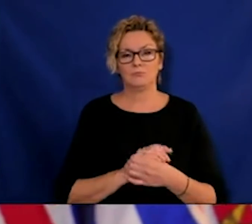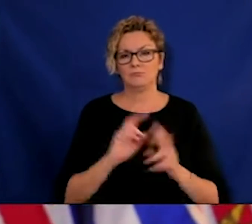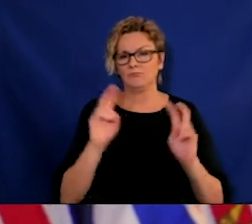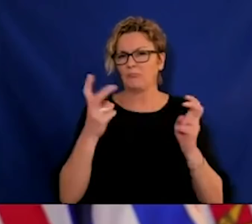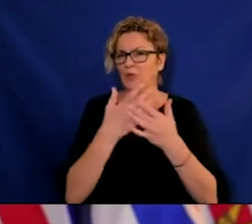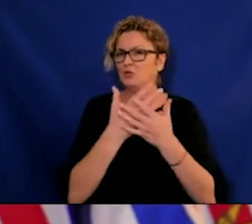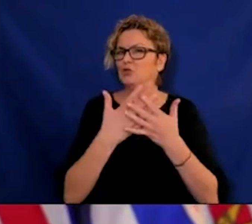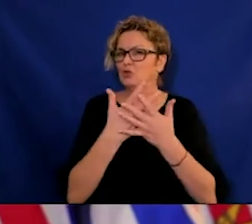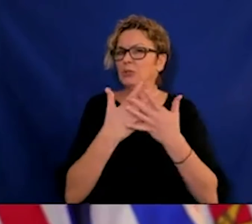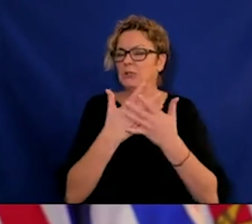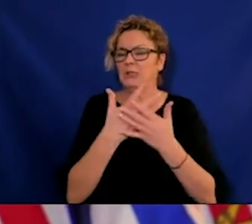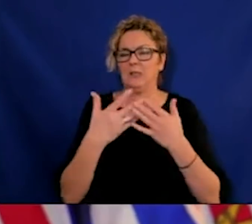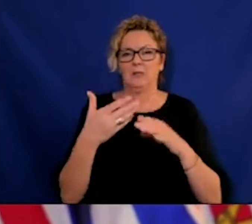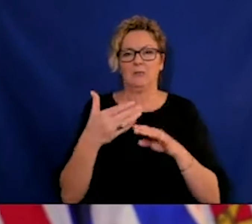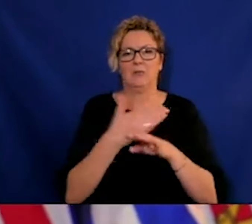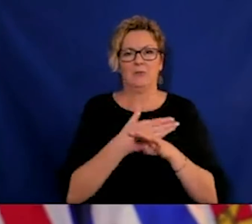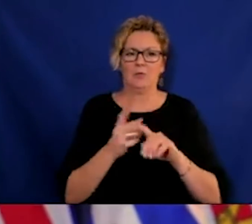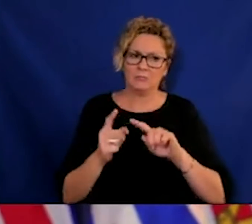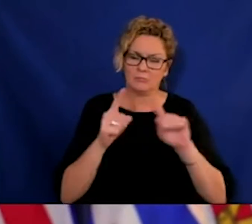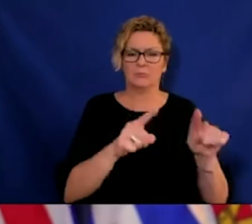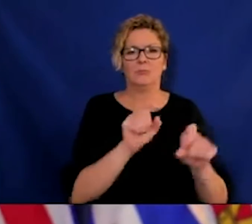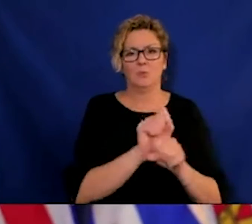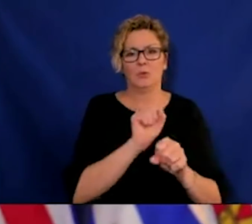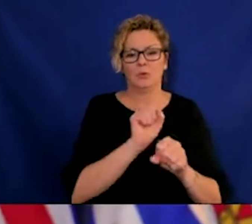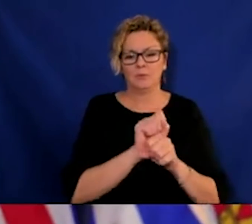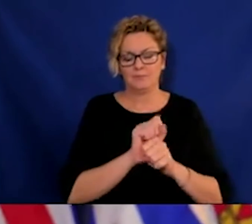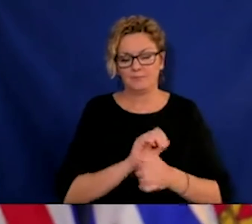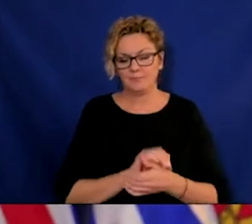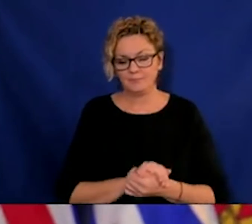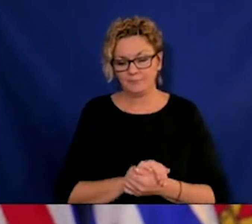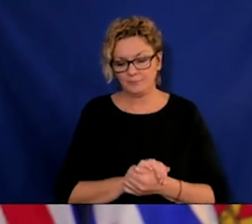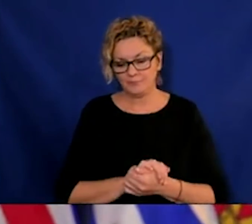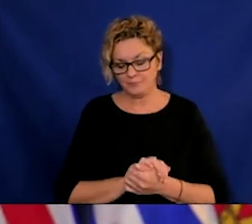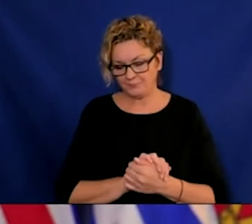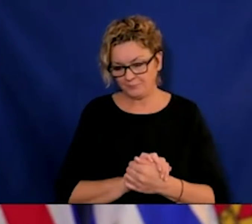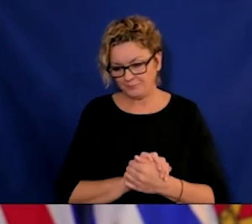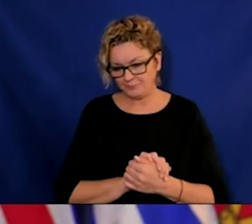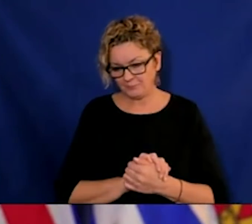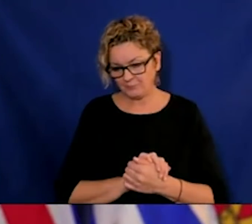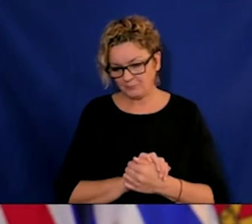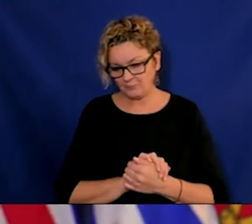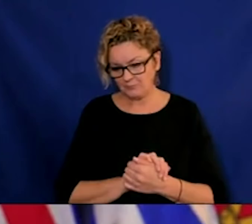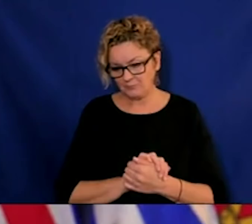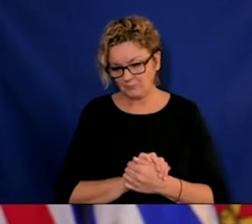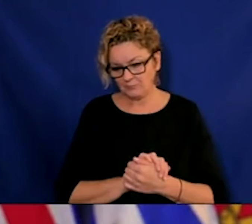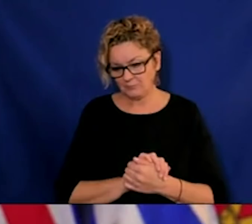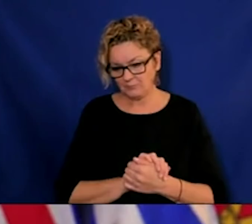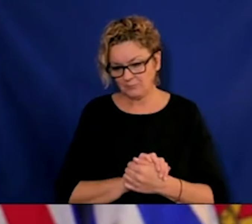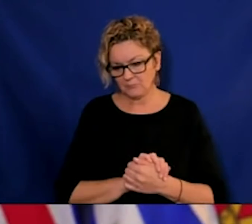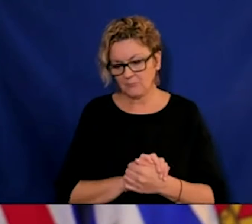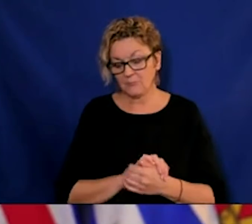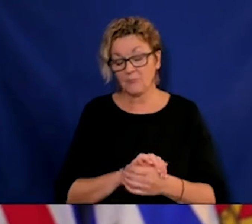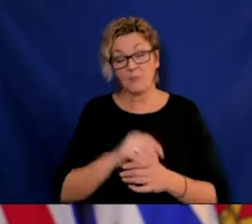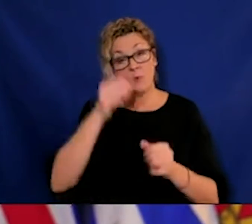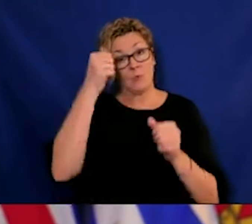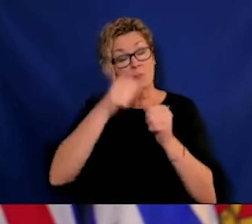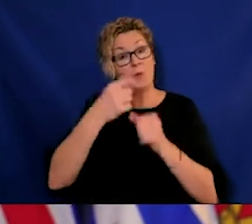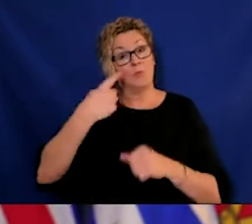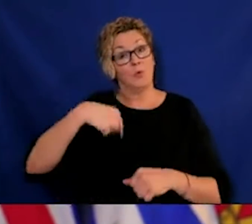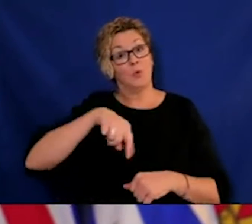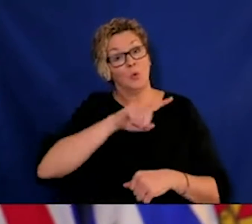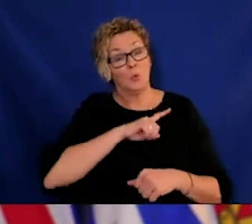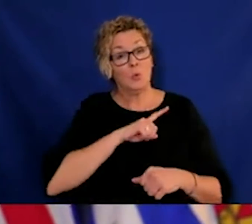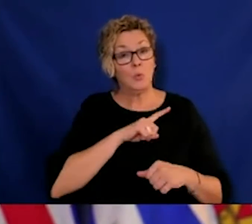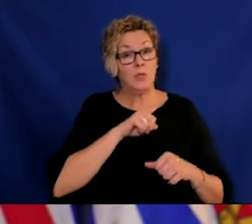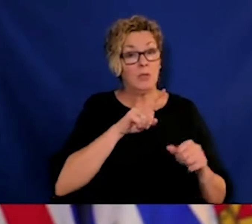provide real support to really implement the order, and that meant raising up the salary levels of people who